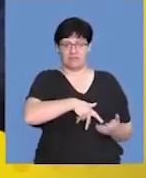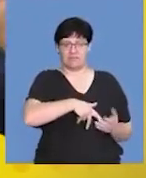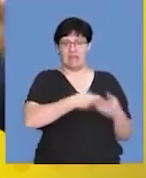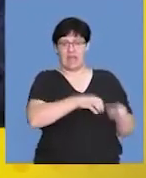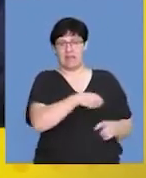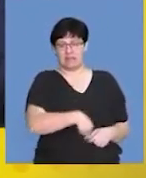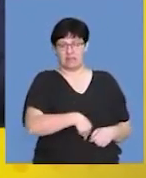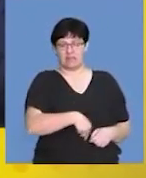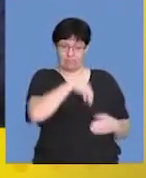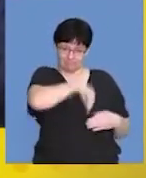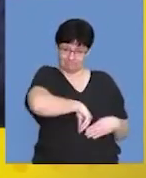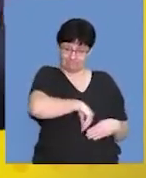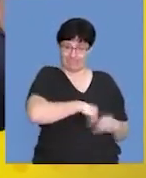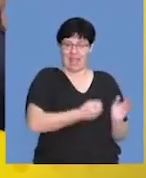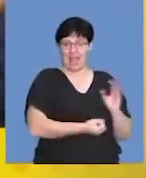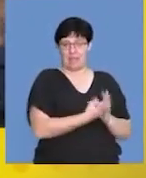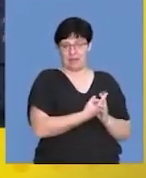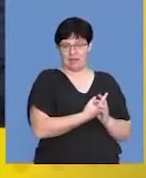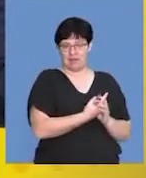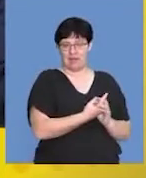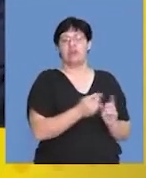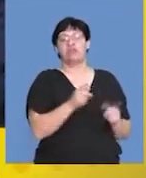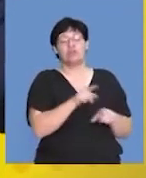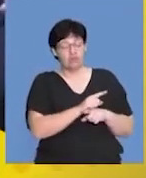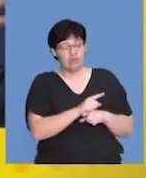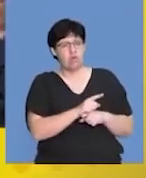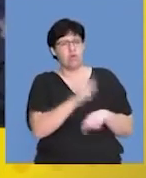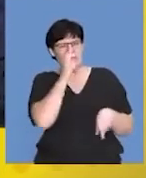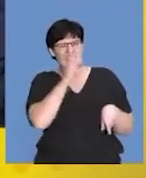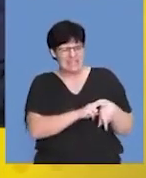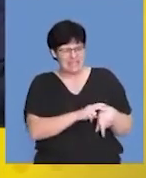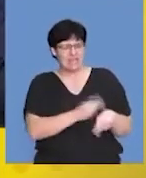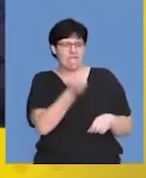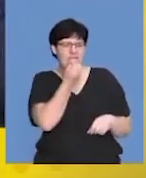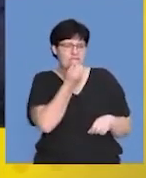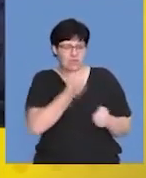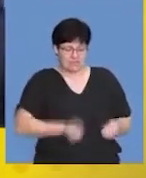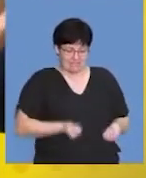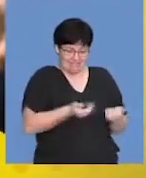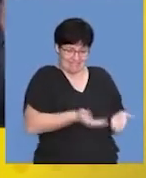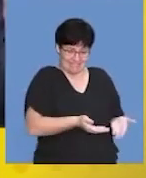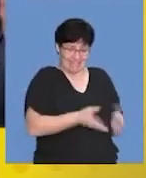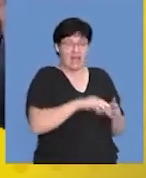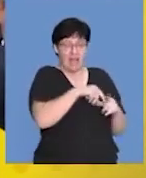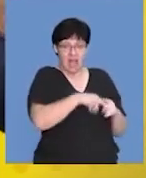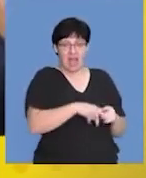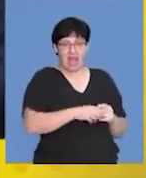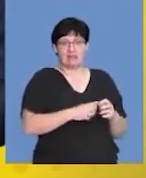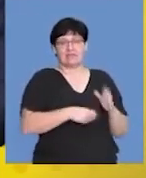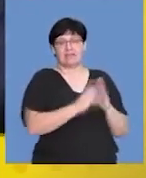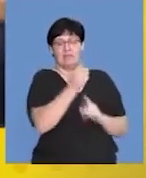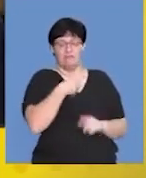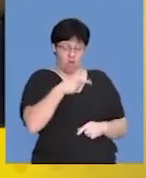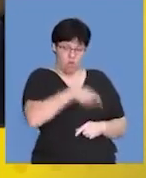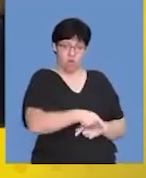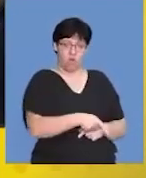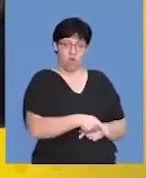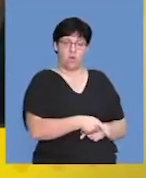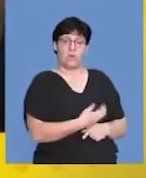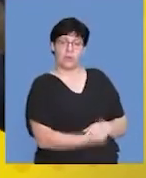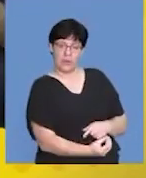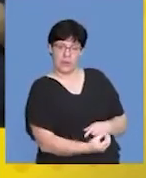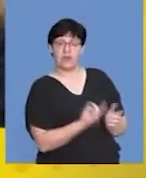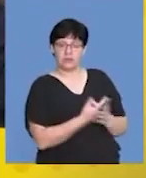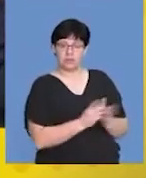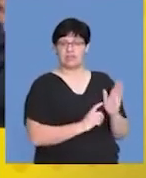initial development happens in the egg. And so there needs to be a lot of nutritional supply in that developing egg for the young to develop